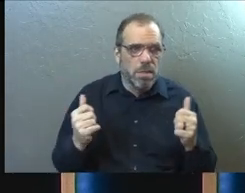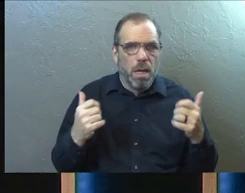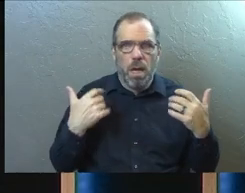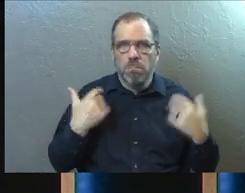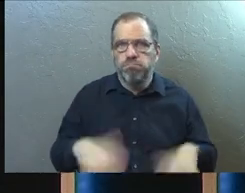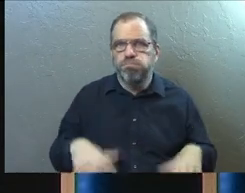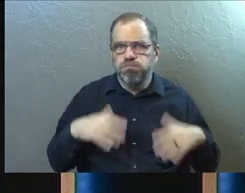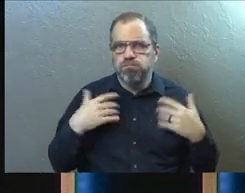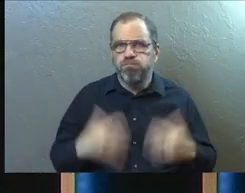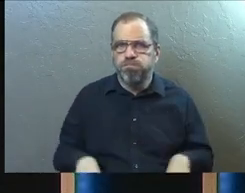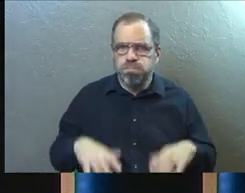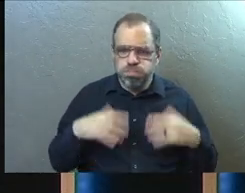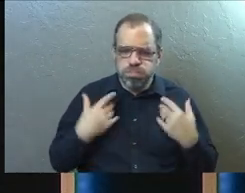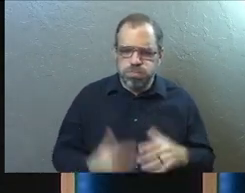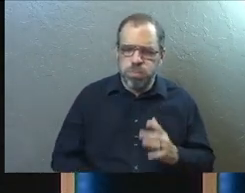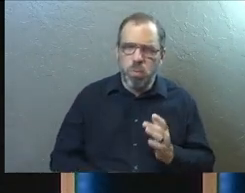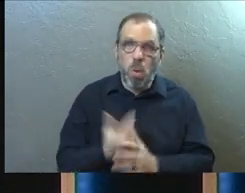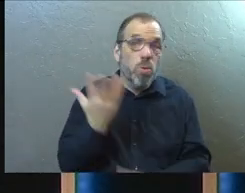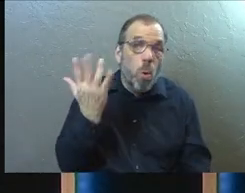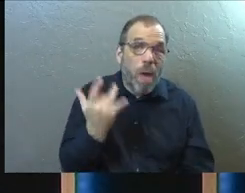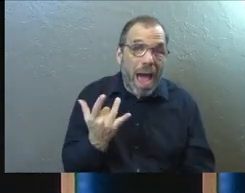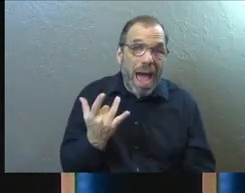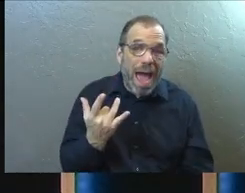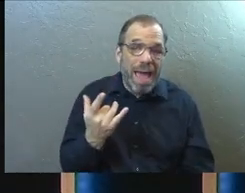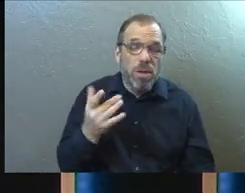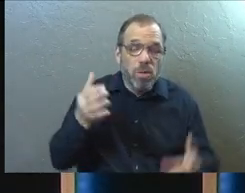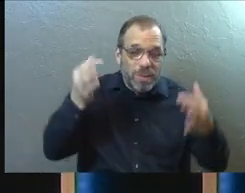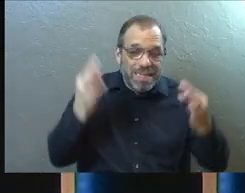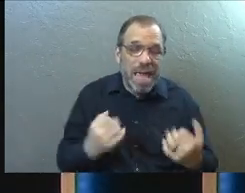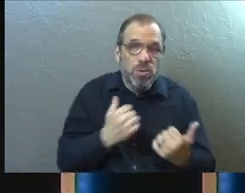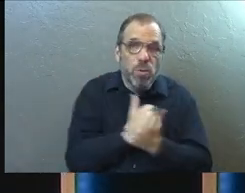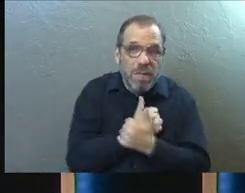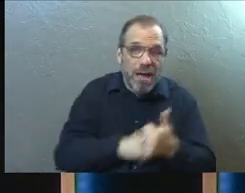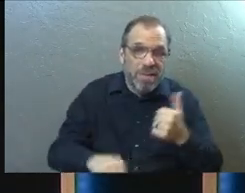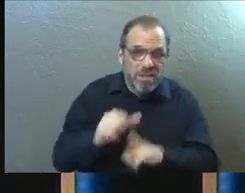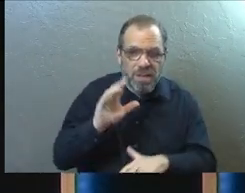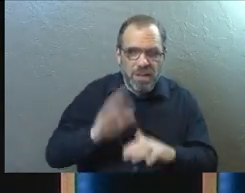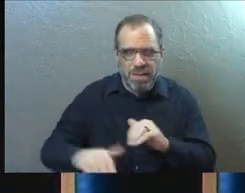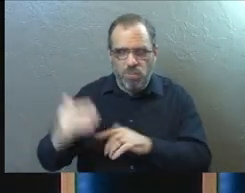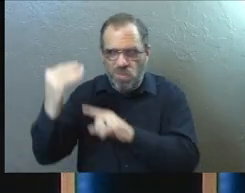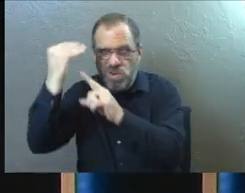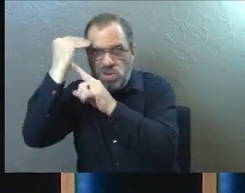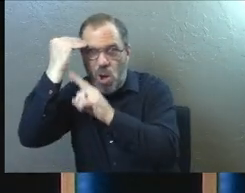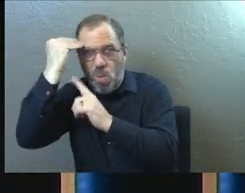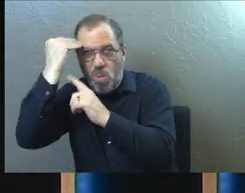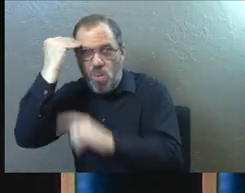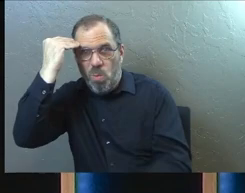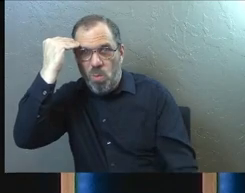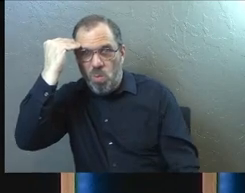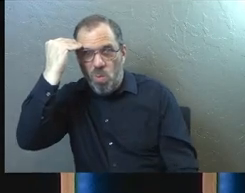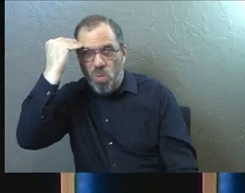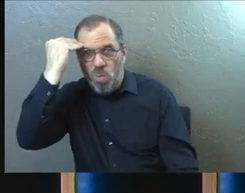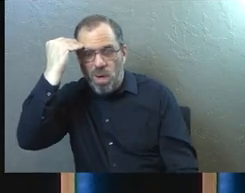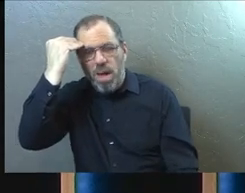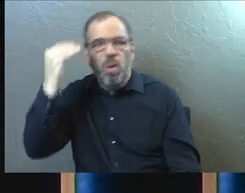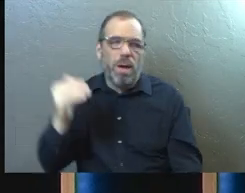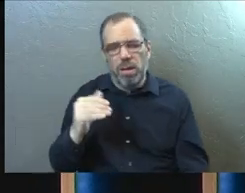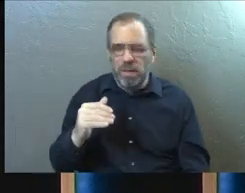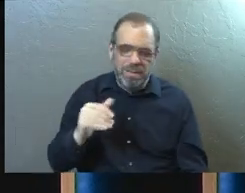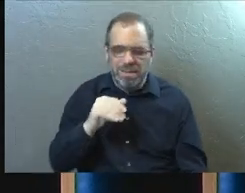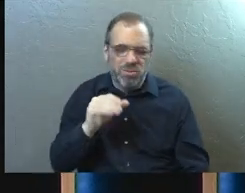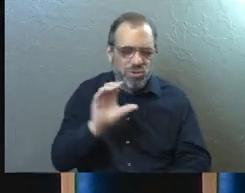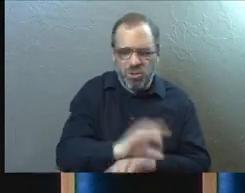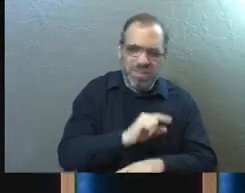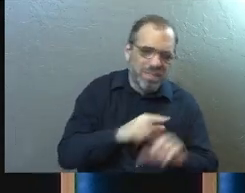All of this growth. Why? Because we chose to love each other over what we knew. Okay, well, I don't think we should do